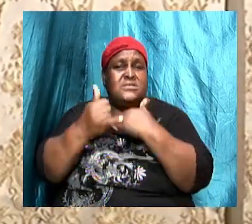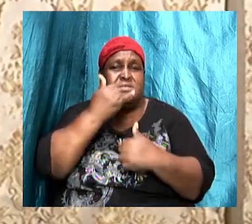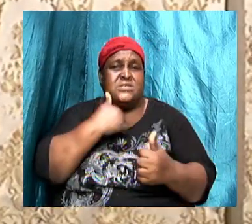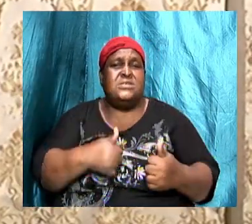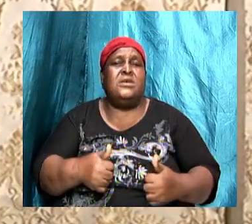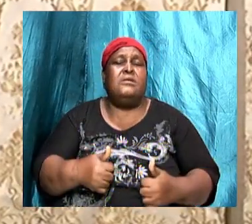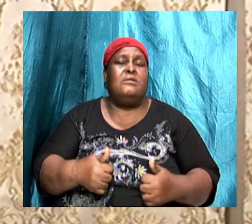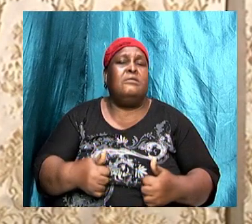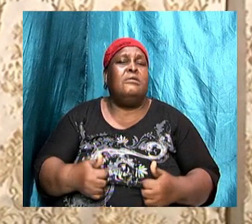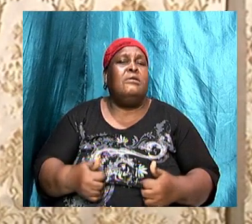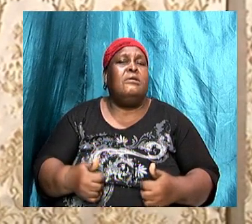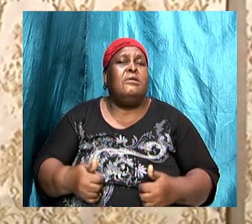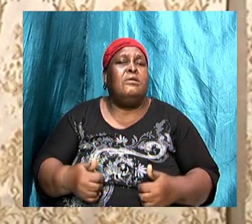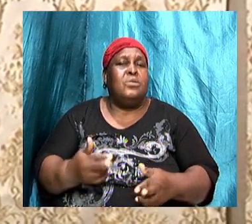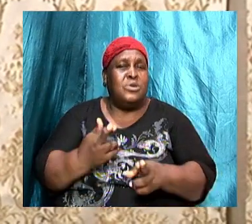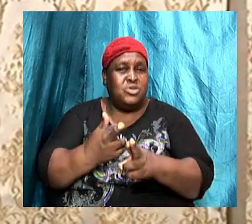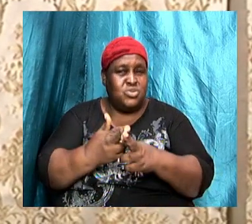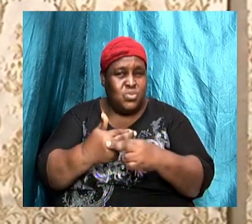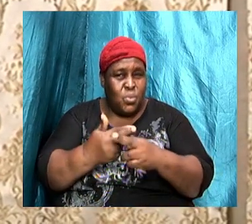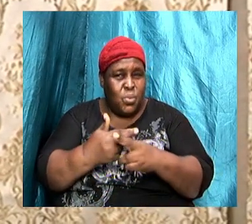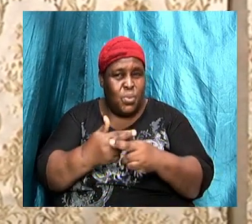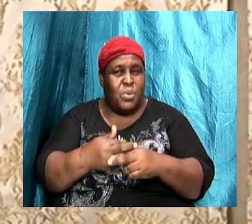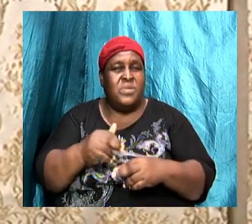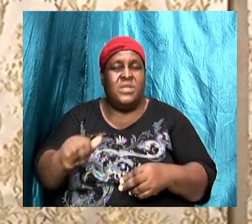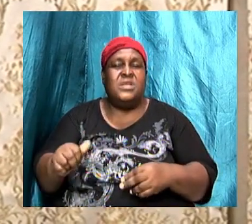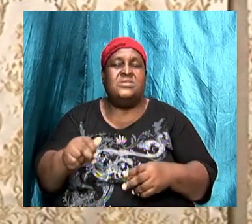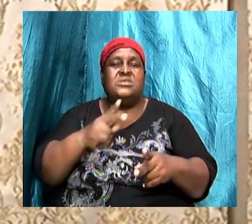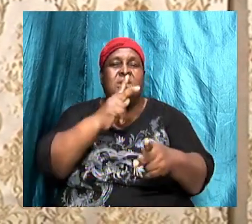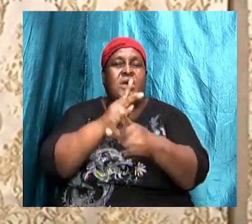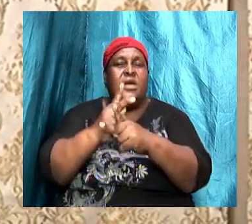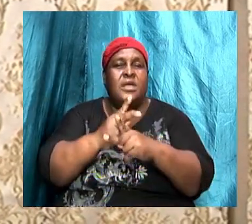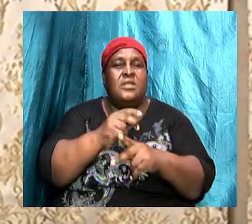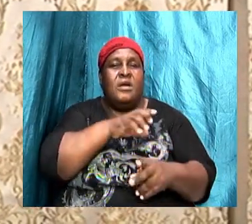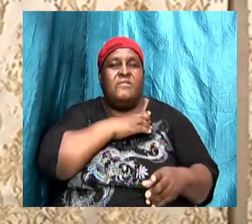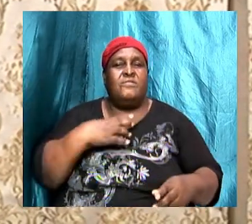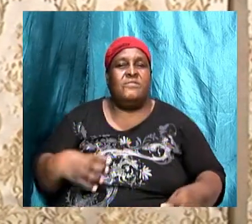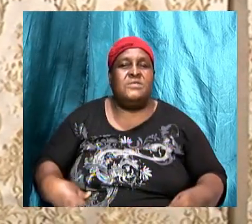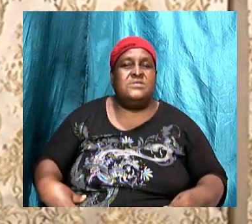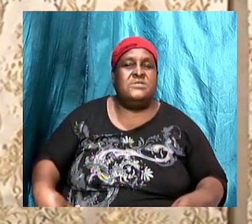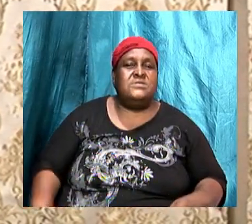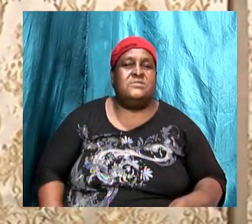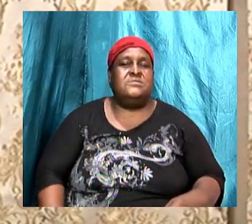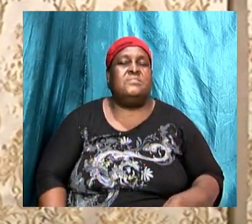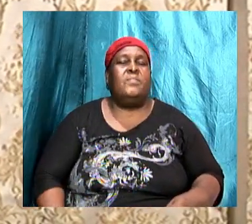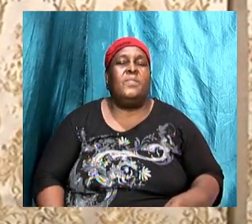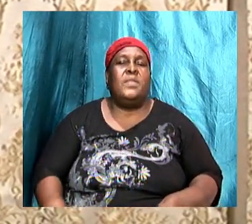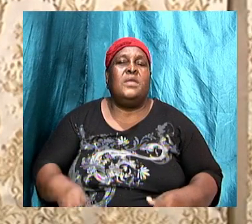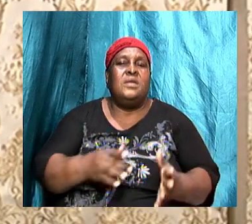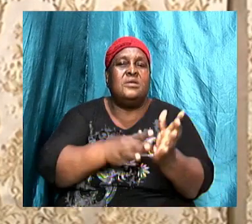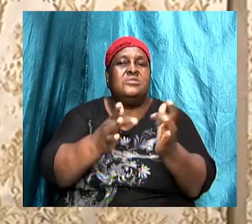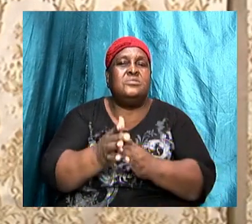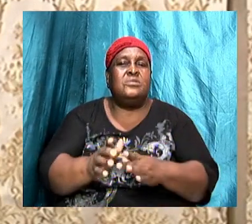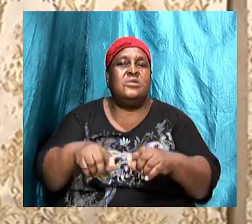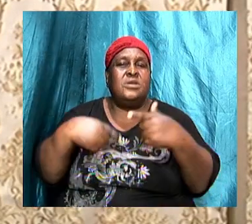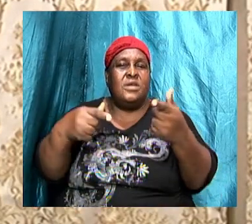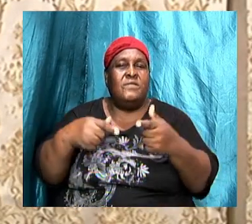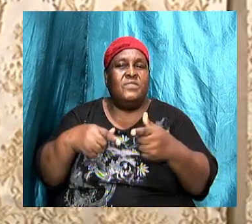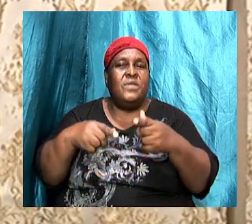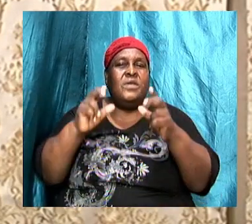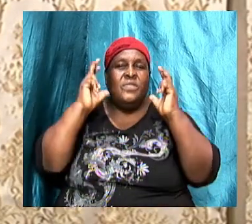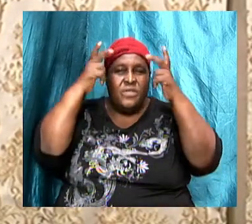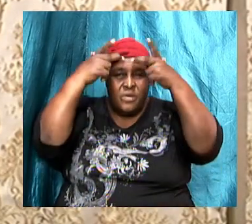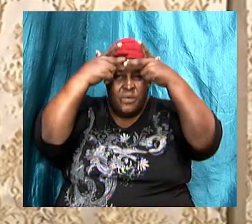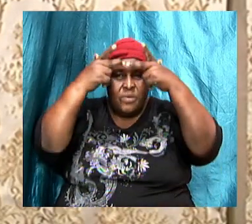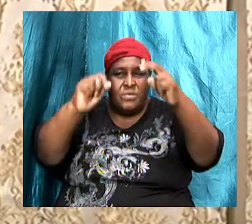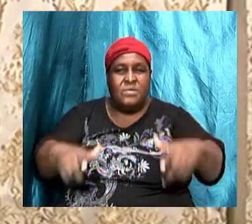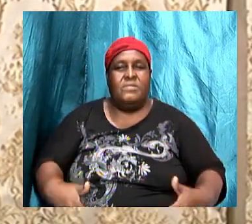is the kind of Christian that Jesus is going to give that crown of life happily to when the day